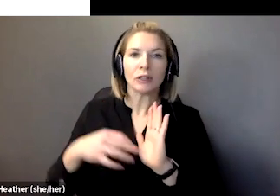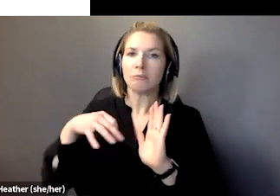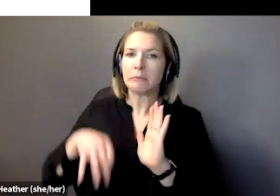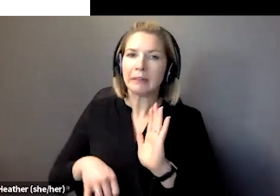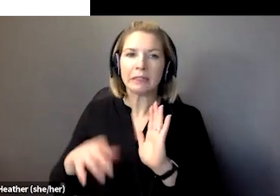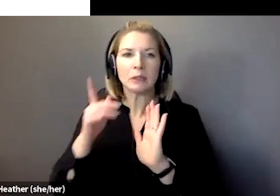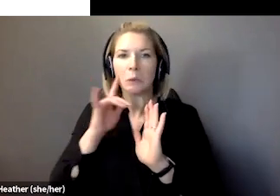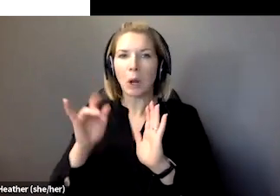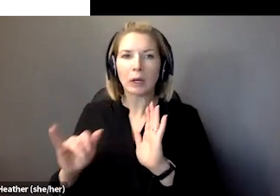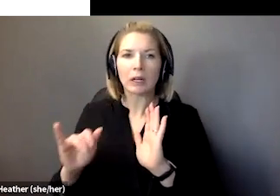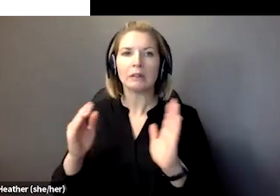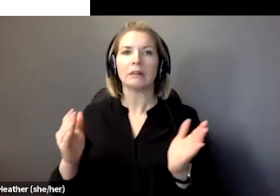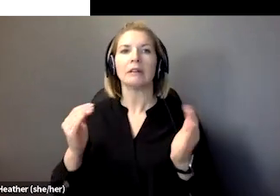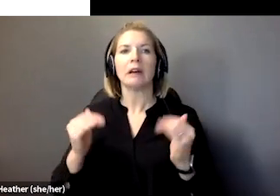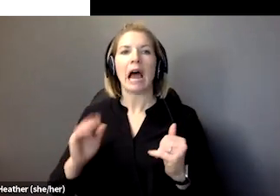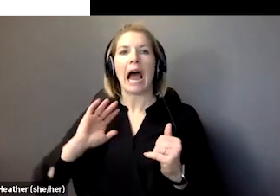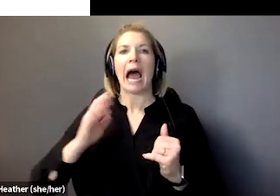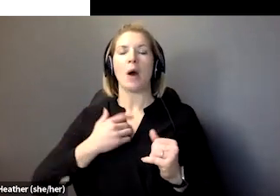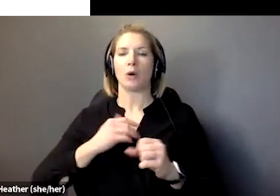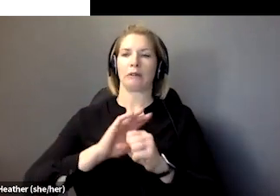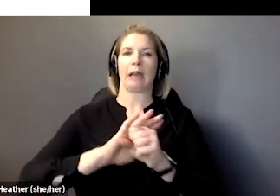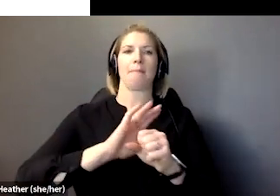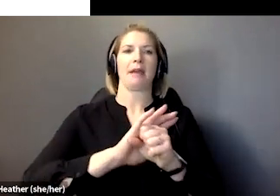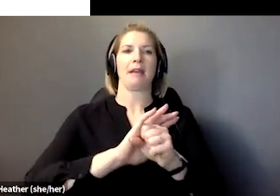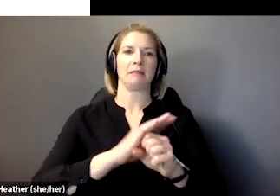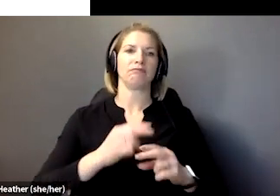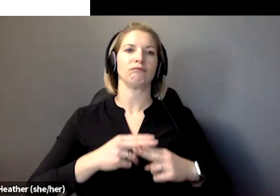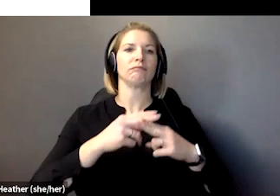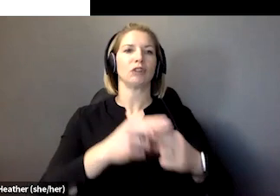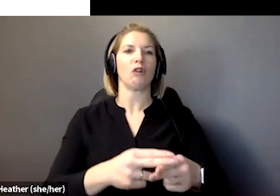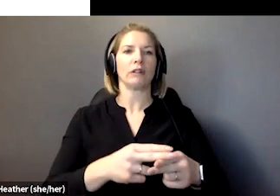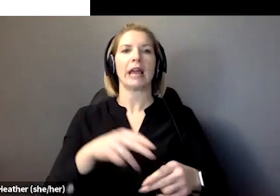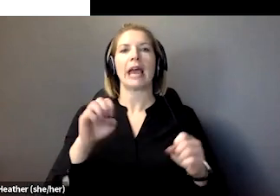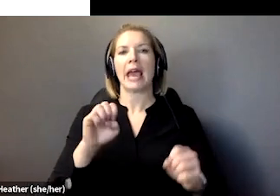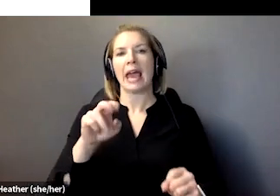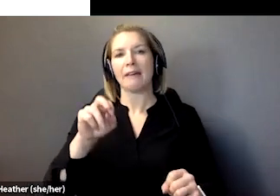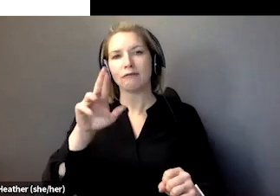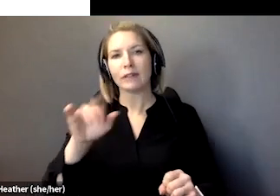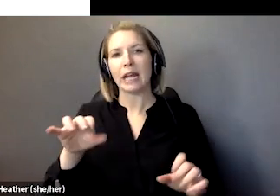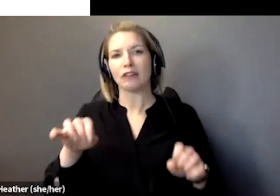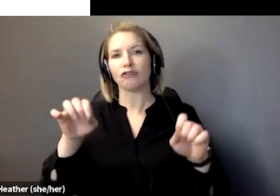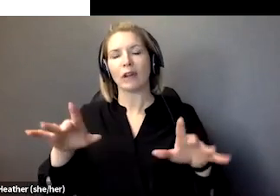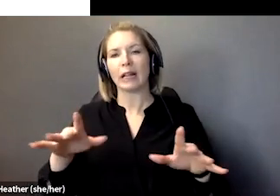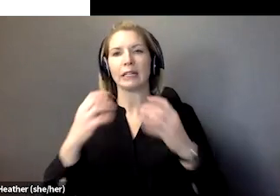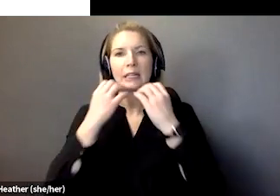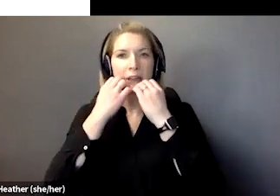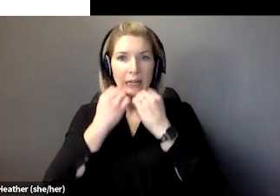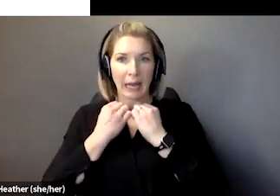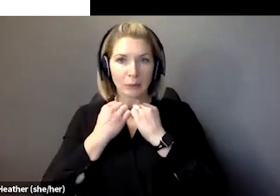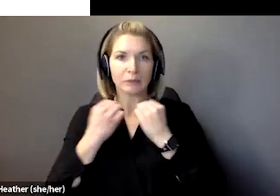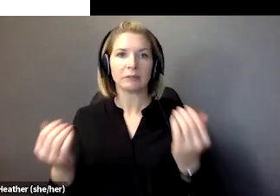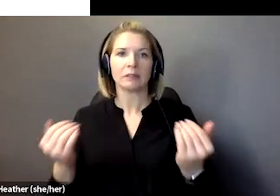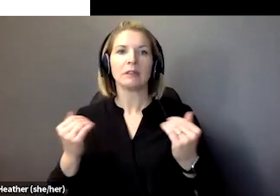called Every Australian Counts, and so mirrors your Every Australian Counts campaign, and then talk about the latest